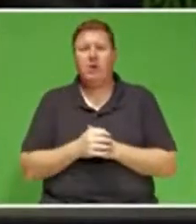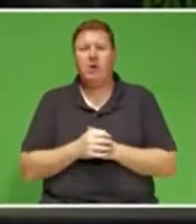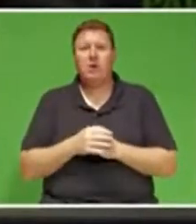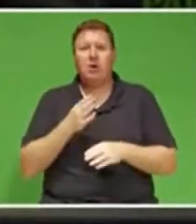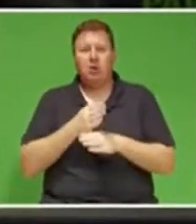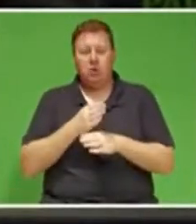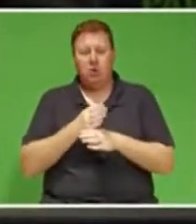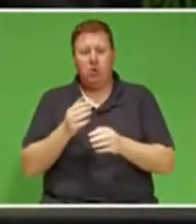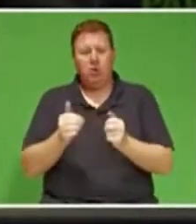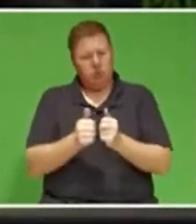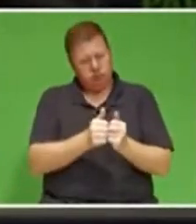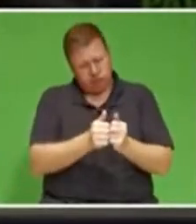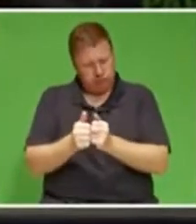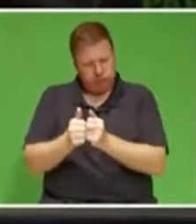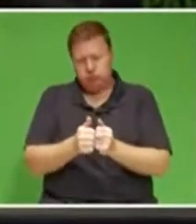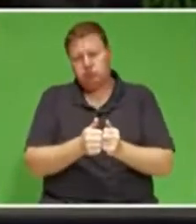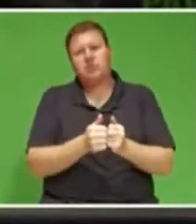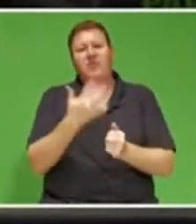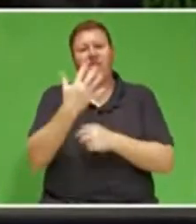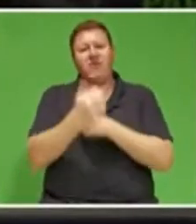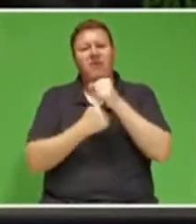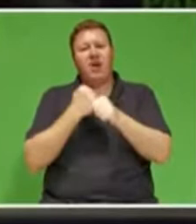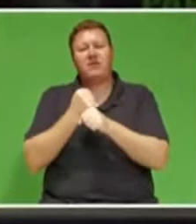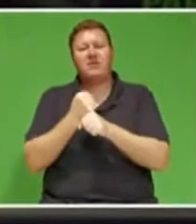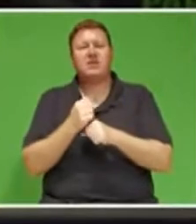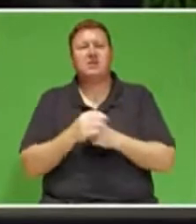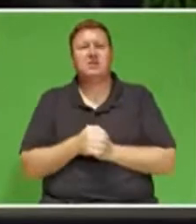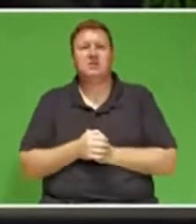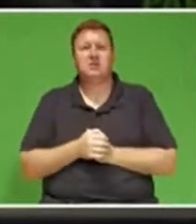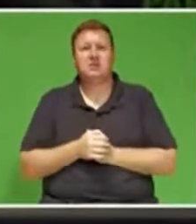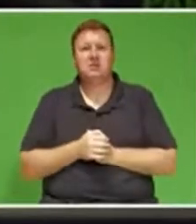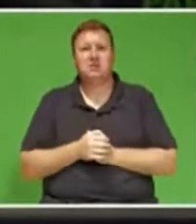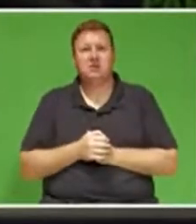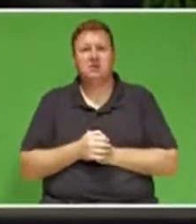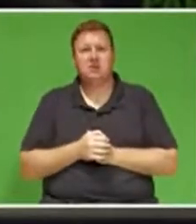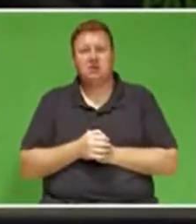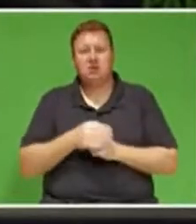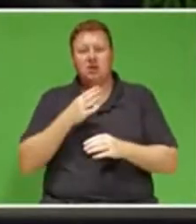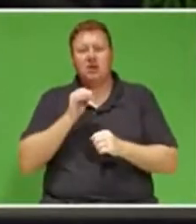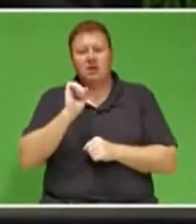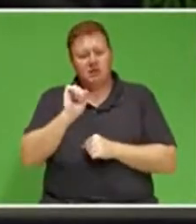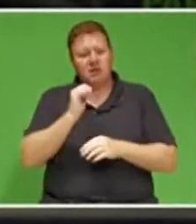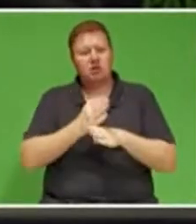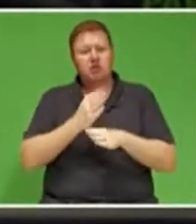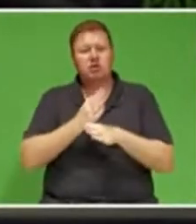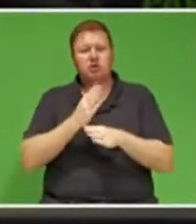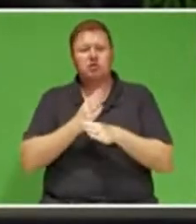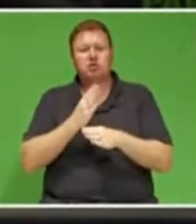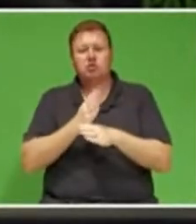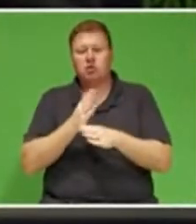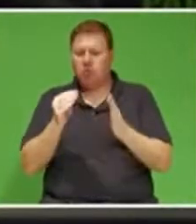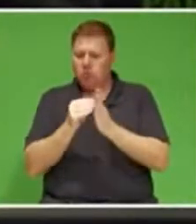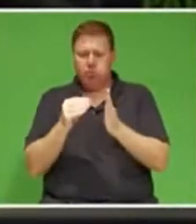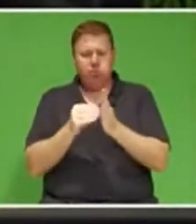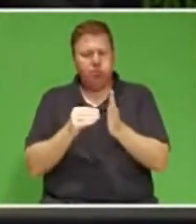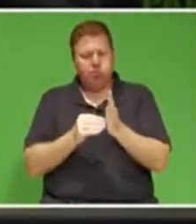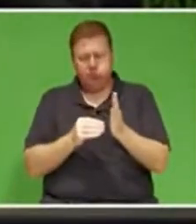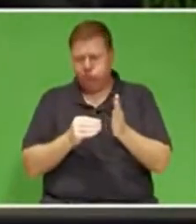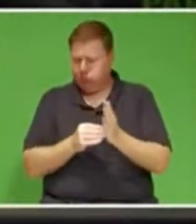over these past five years, and has executed the tasks that I have allocated to him,